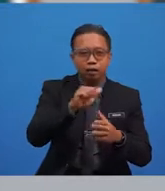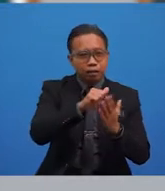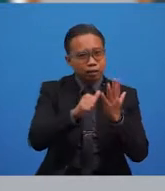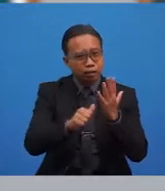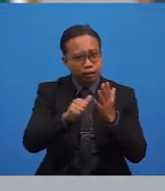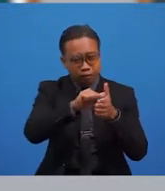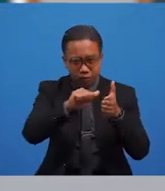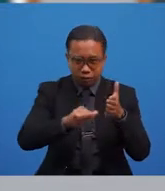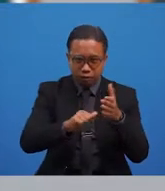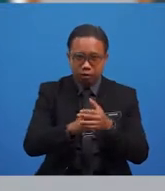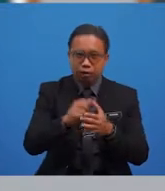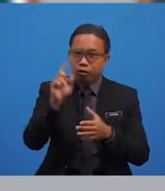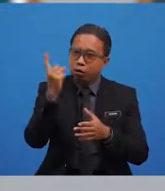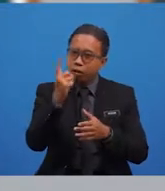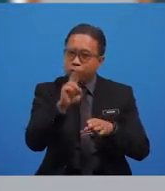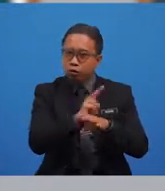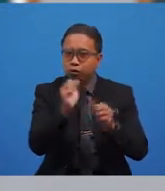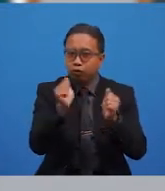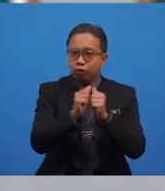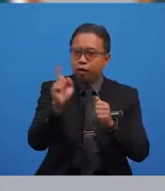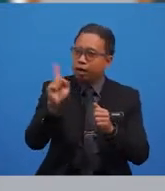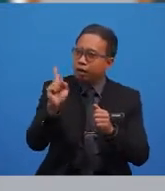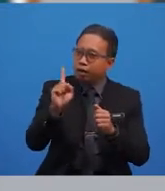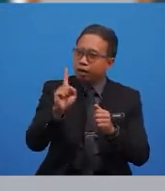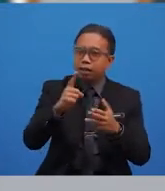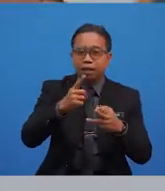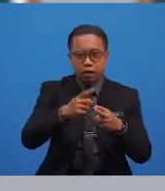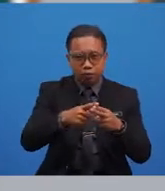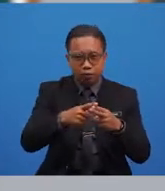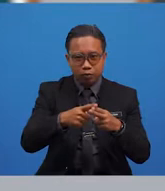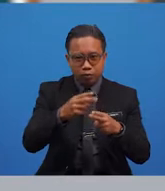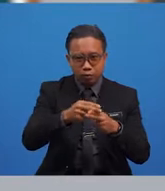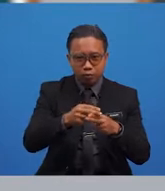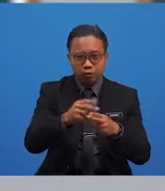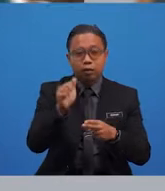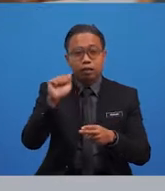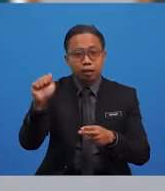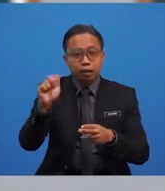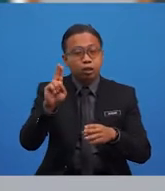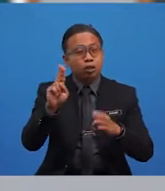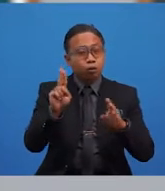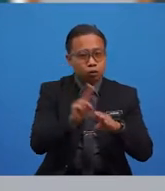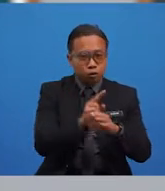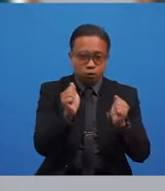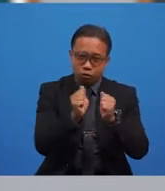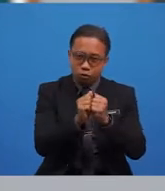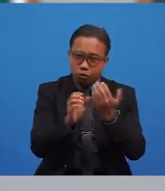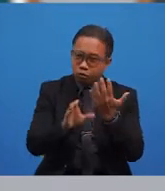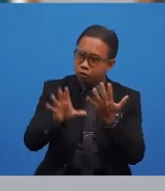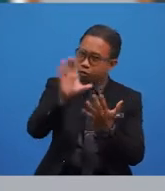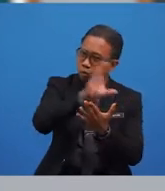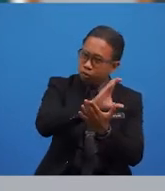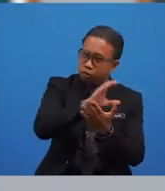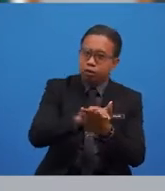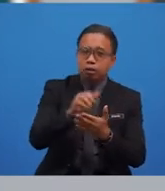A, and the is article, only used with any nouns. A is used